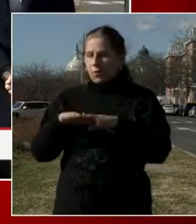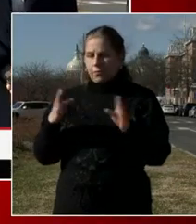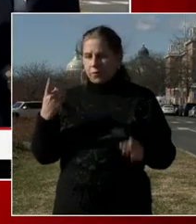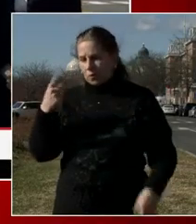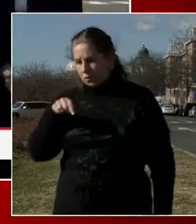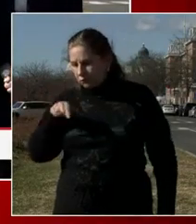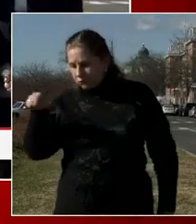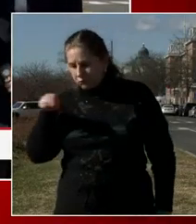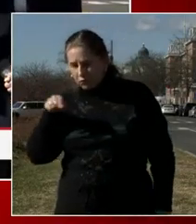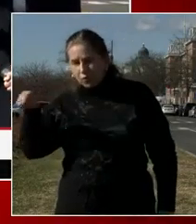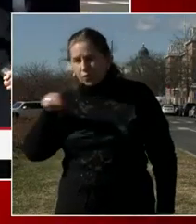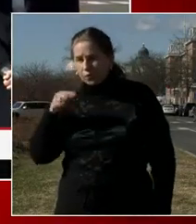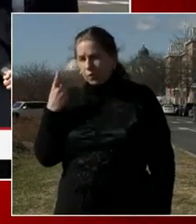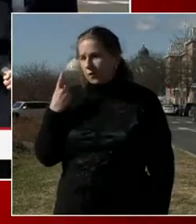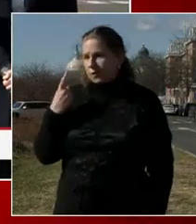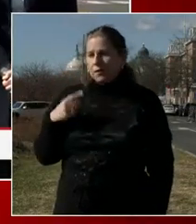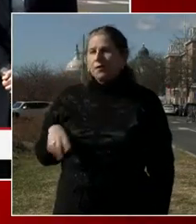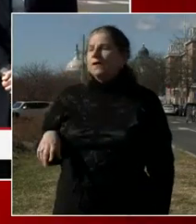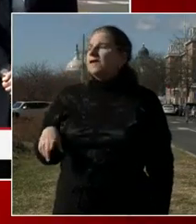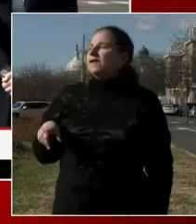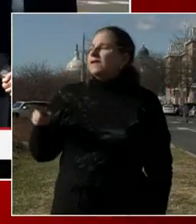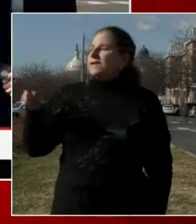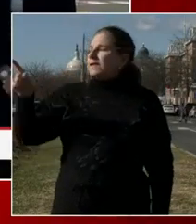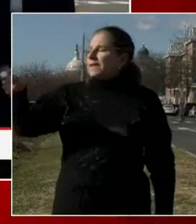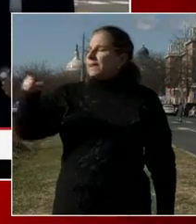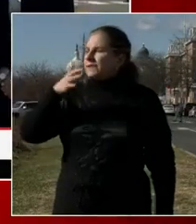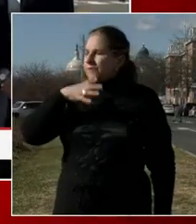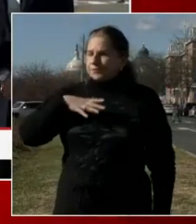Yes, Stephanie. long question for a few conferences.